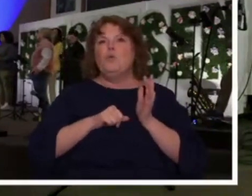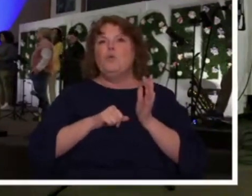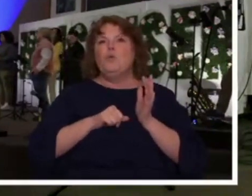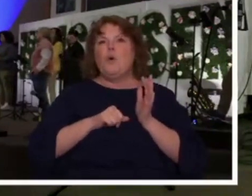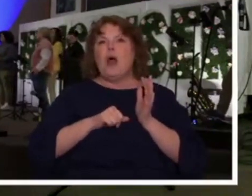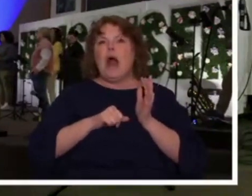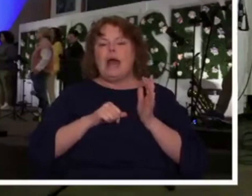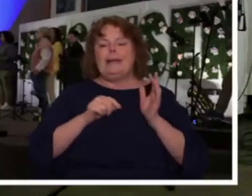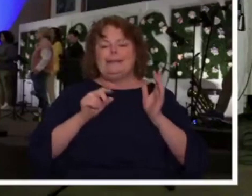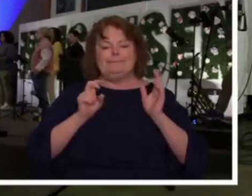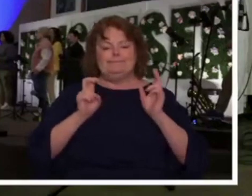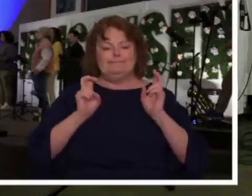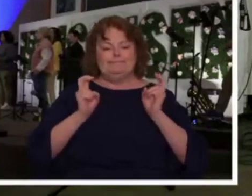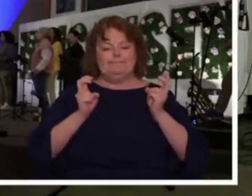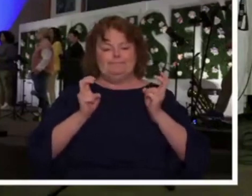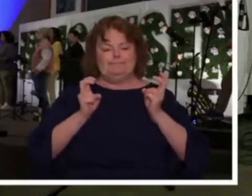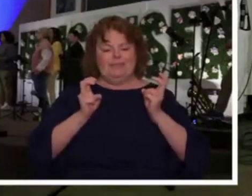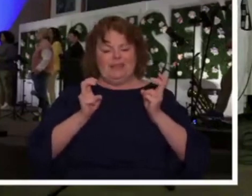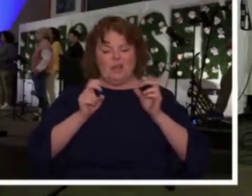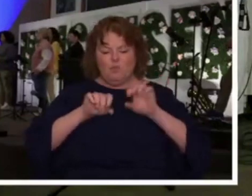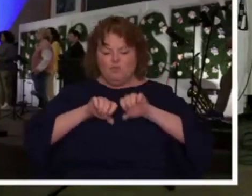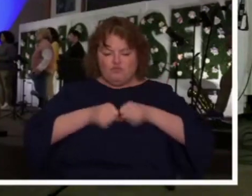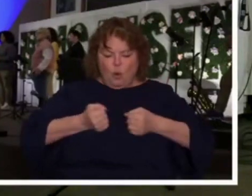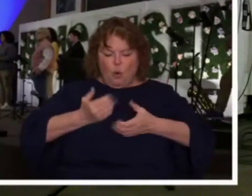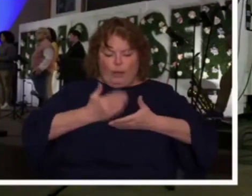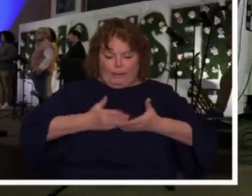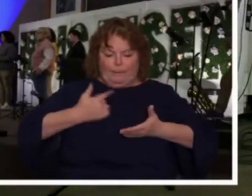brokenness still drives me?